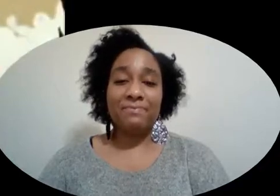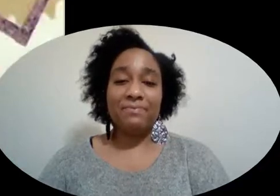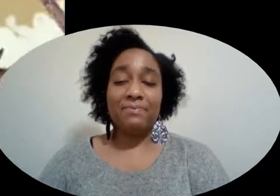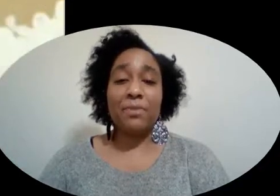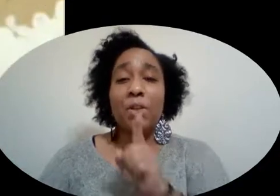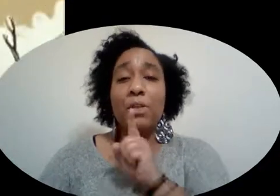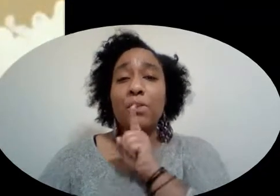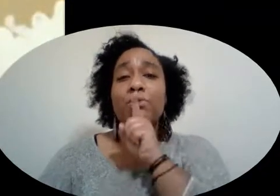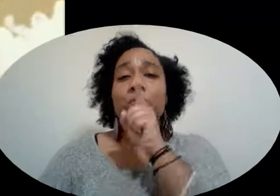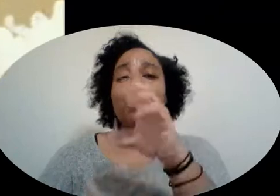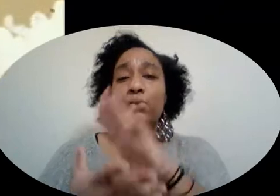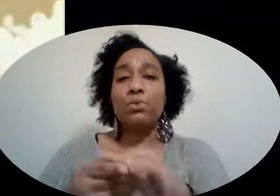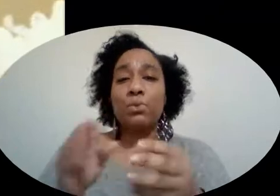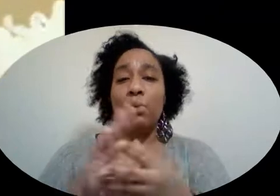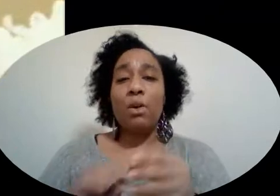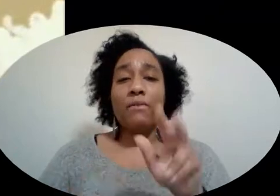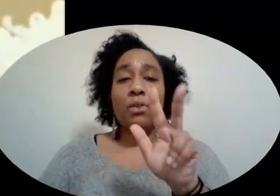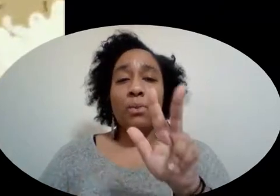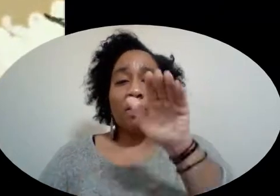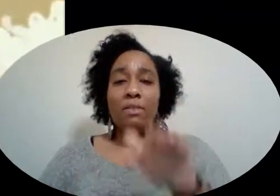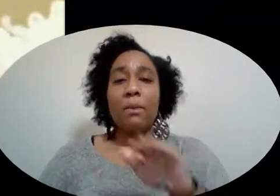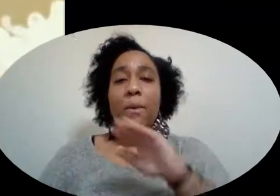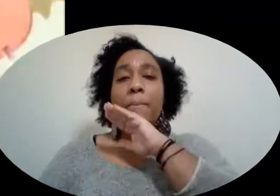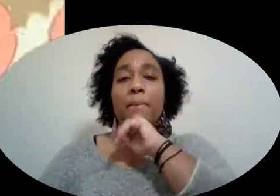The True Story of the Three Little Pigs